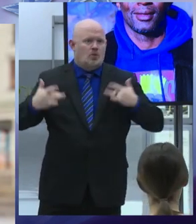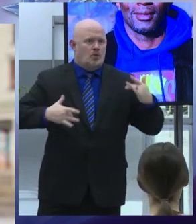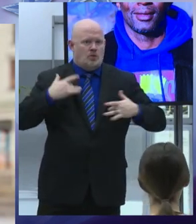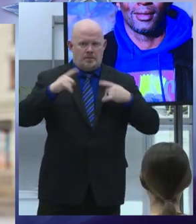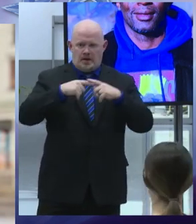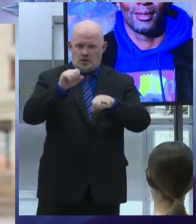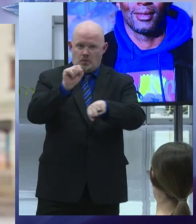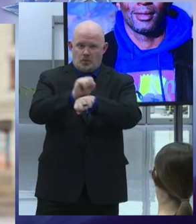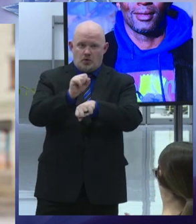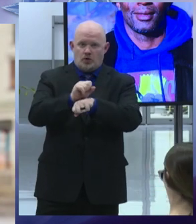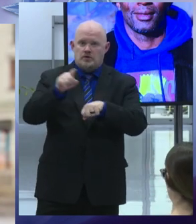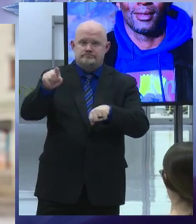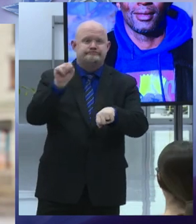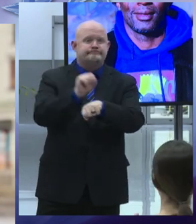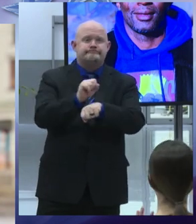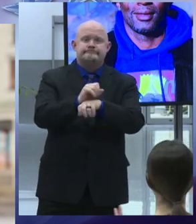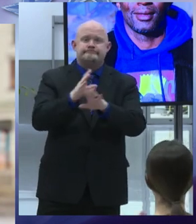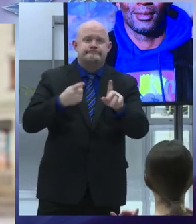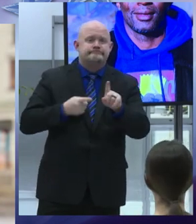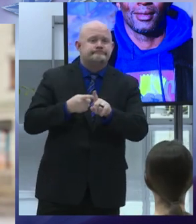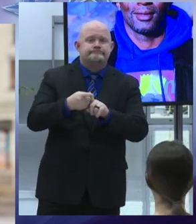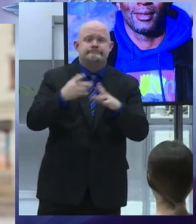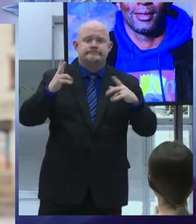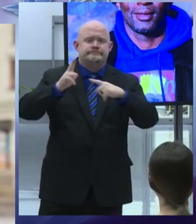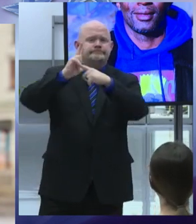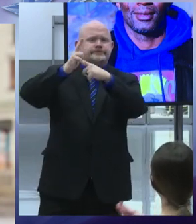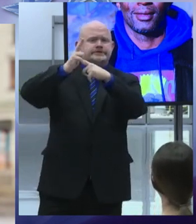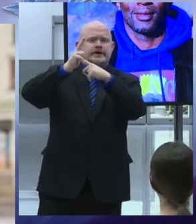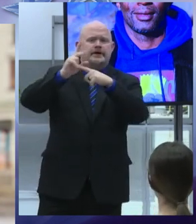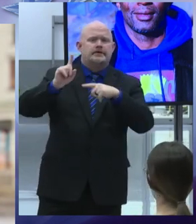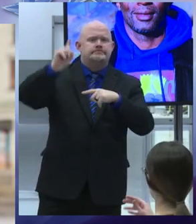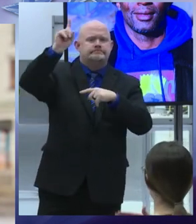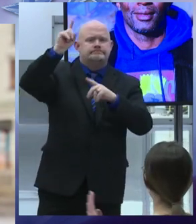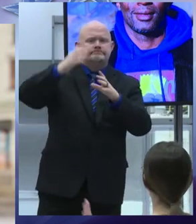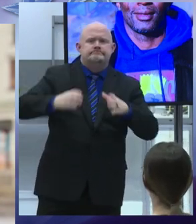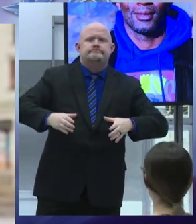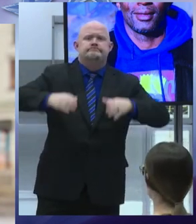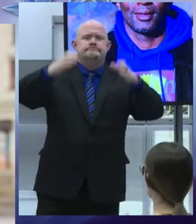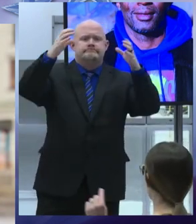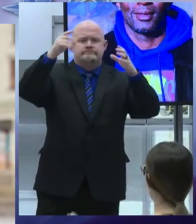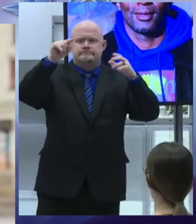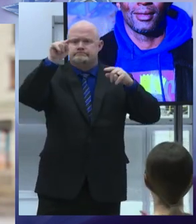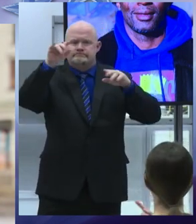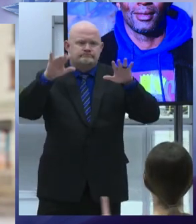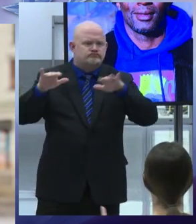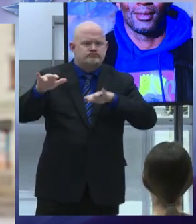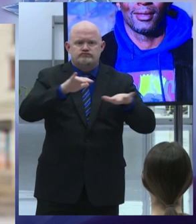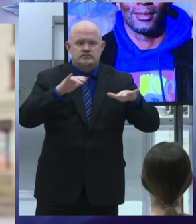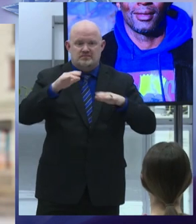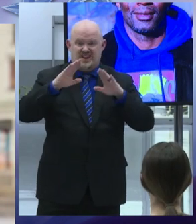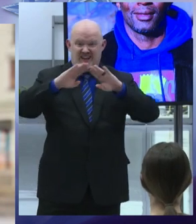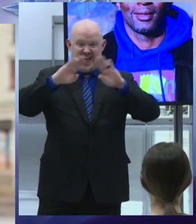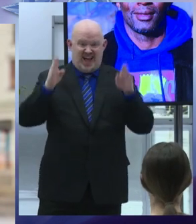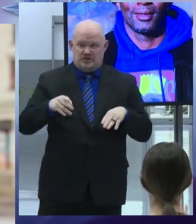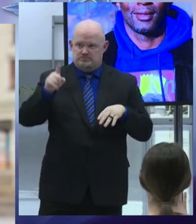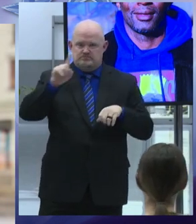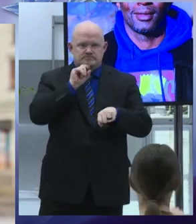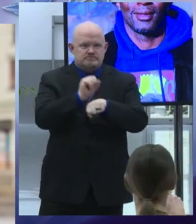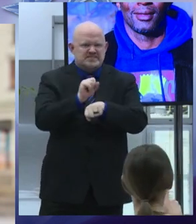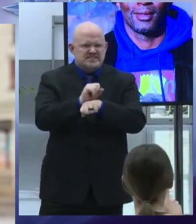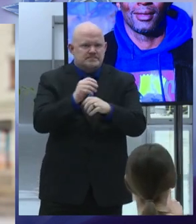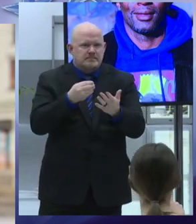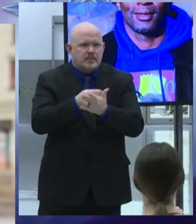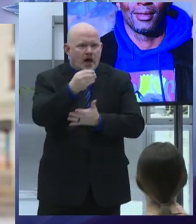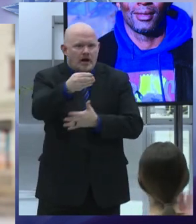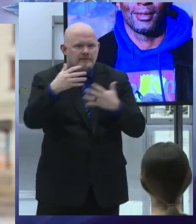job just down the street he's purchased the house next door on beard place from the land bank and is renovating the home adjacent to sankofa